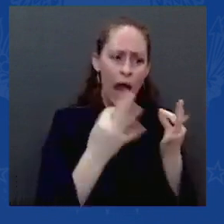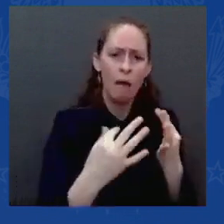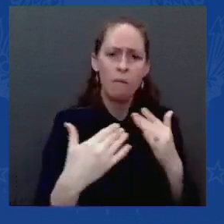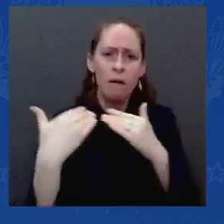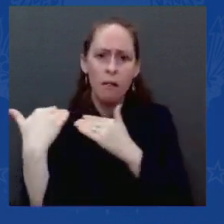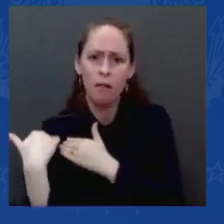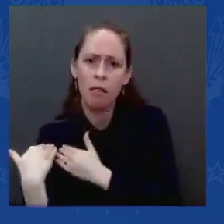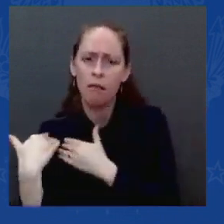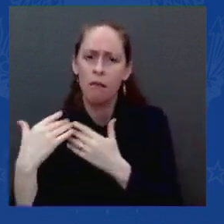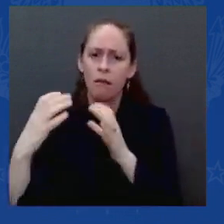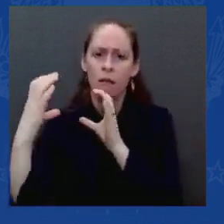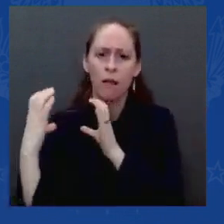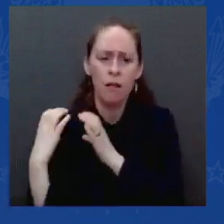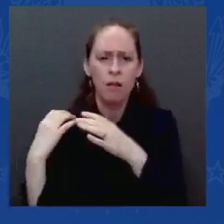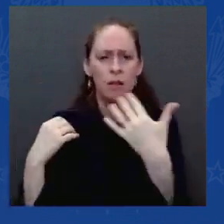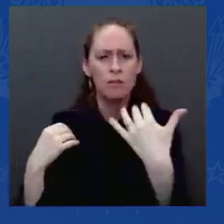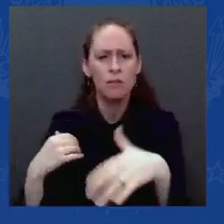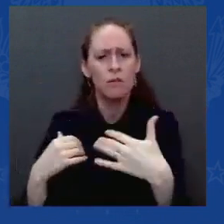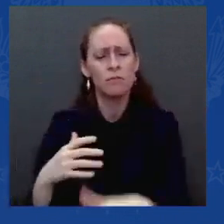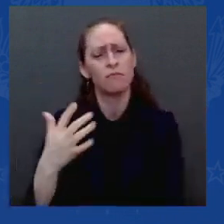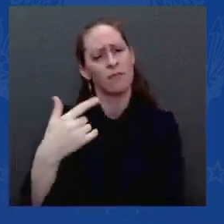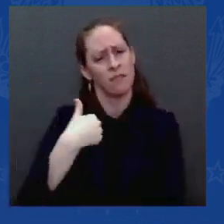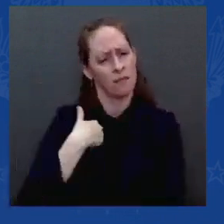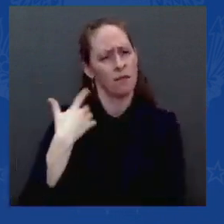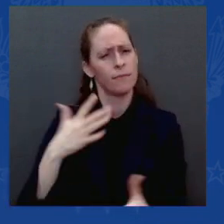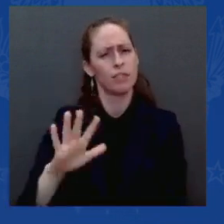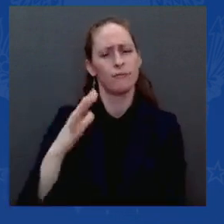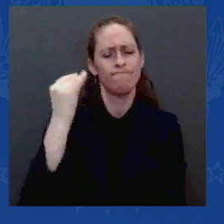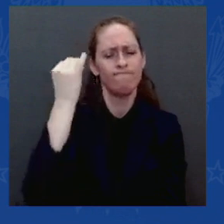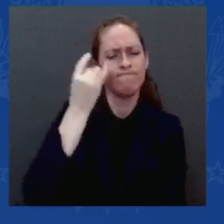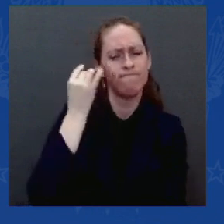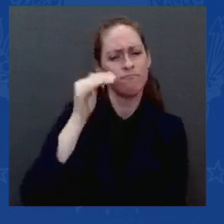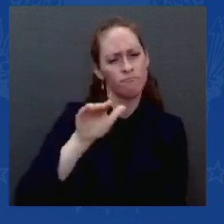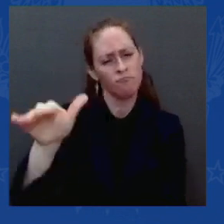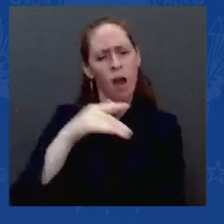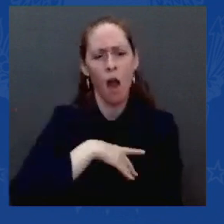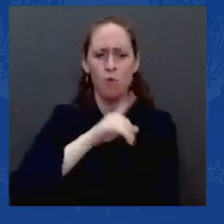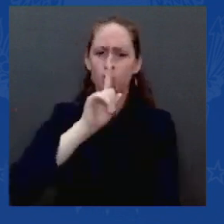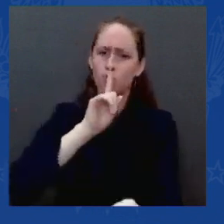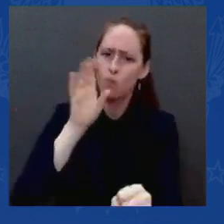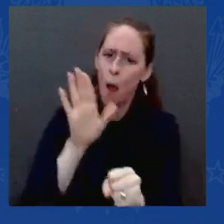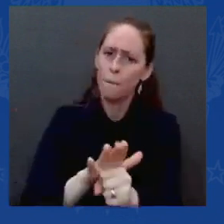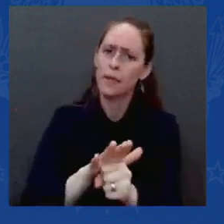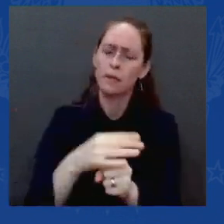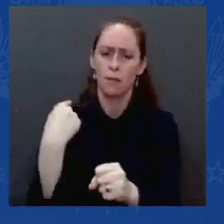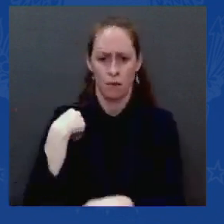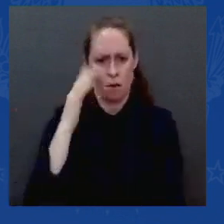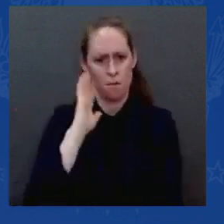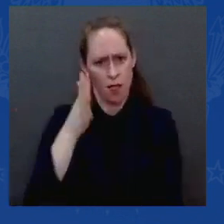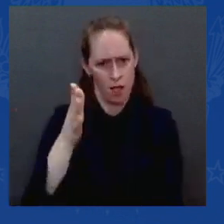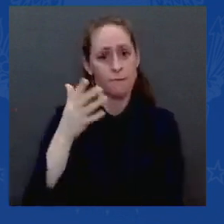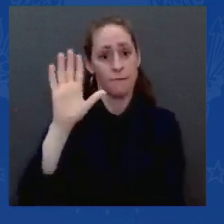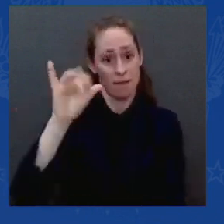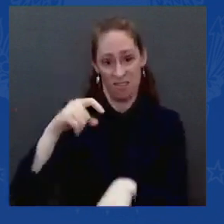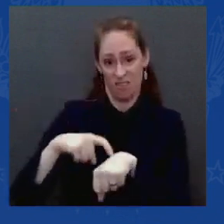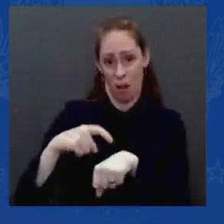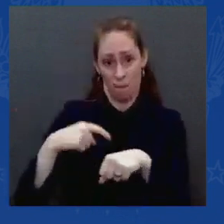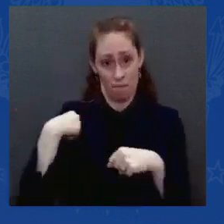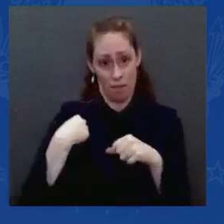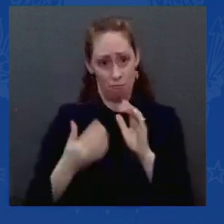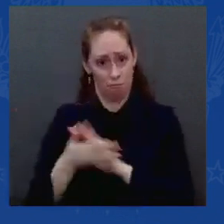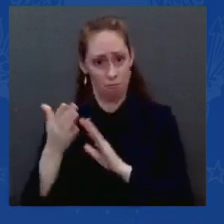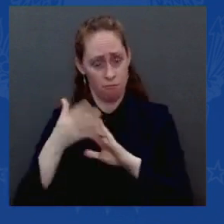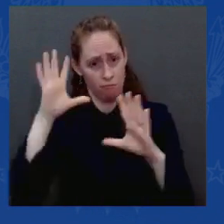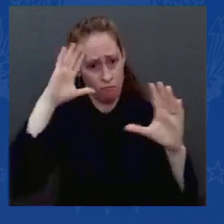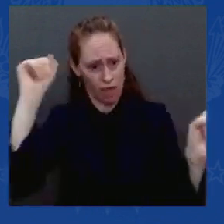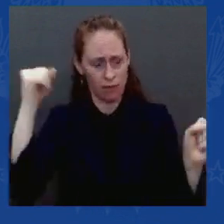Now, after my first year, I wanted to come back to Pittsburgh. This is my third time here in this facility. And to take stock of what we've accomplished